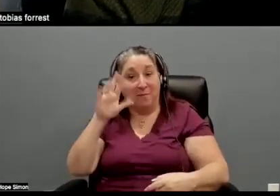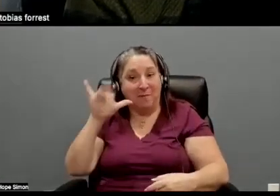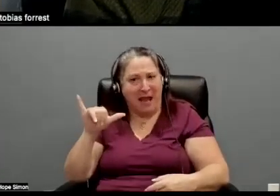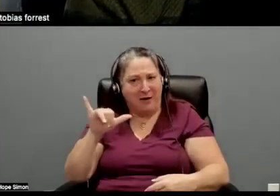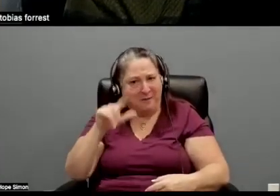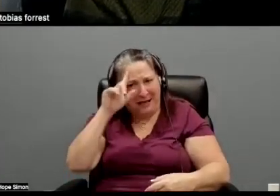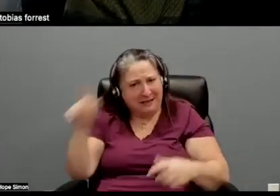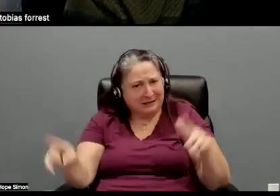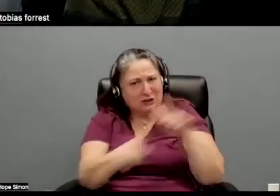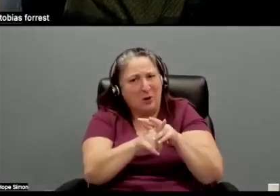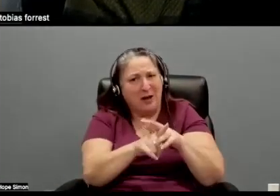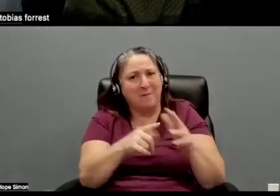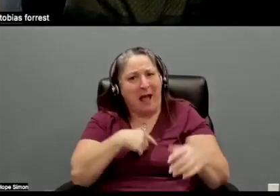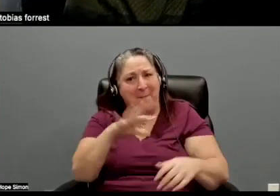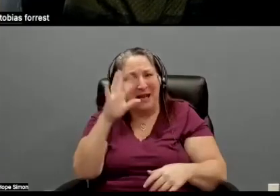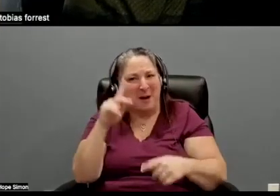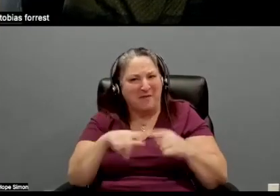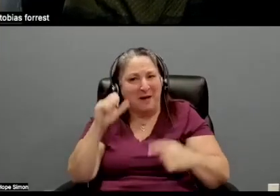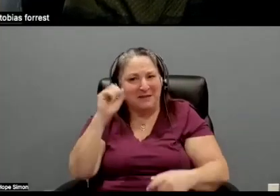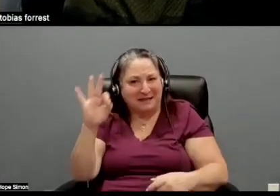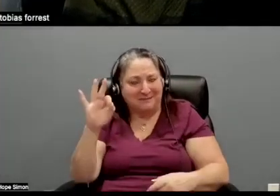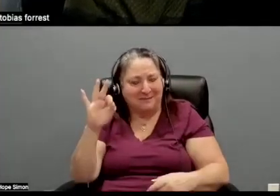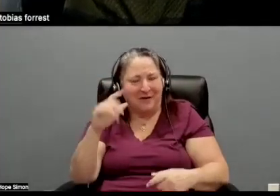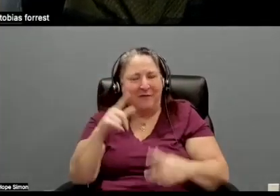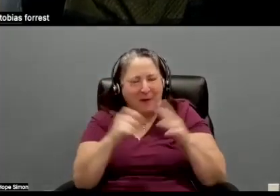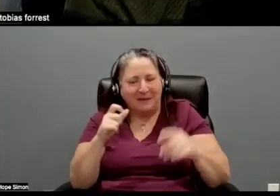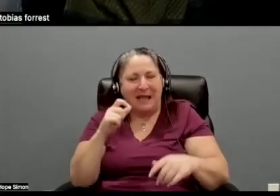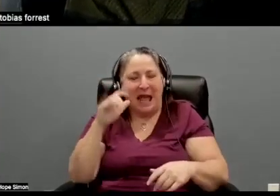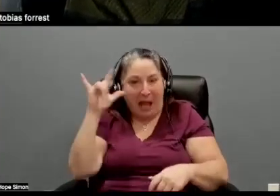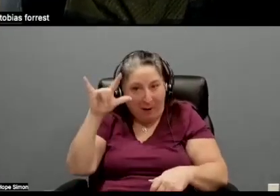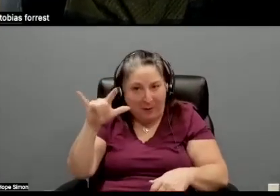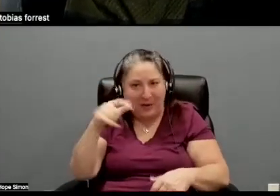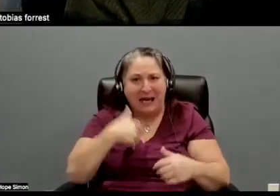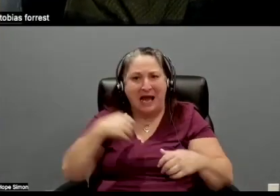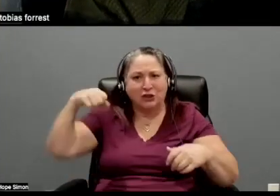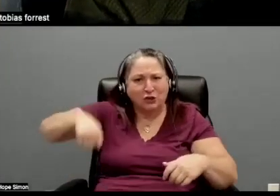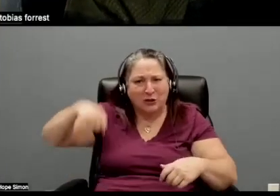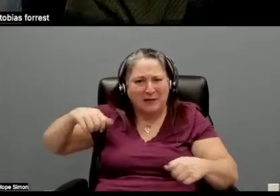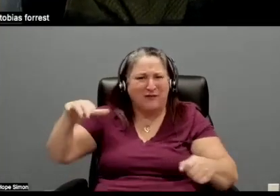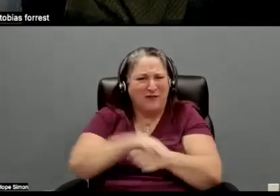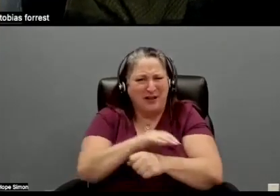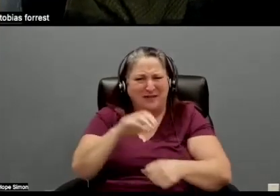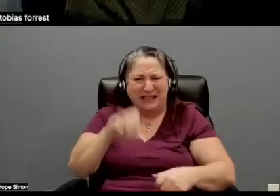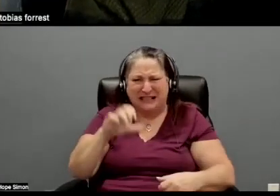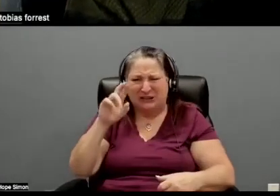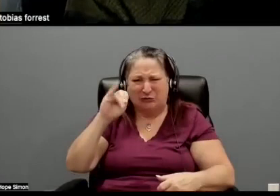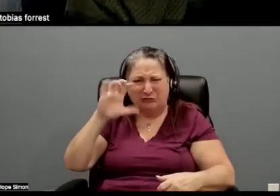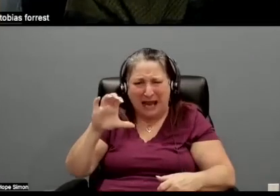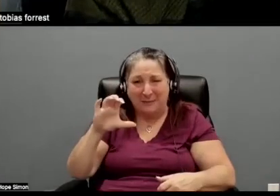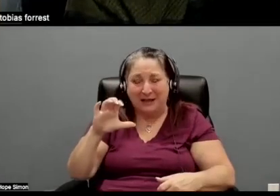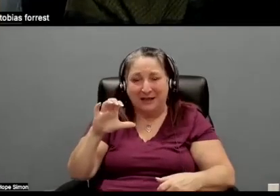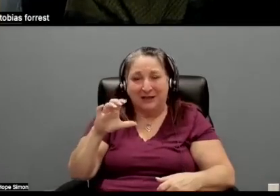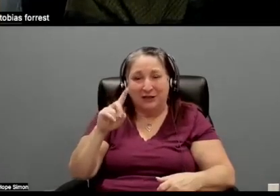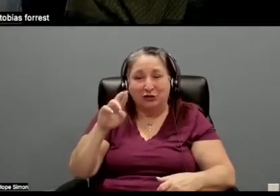I picked him up from the airport and he had these suitcases full of these ceramic Daruma dolls that he made. Oh, there's one.